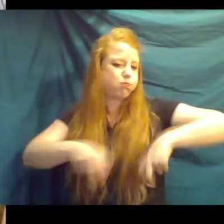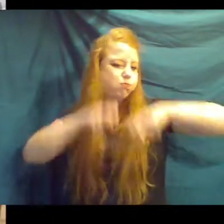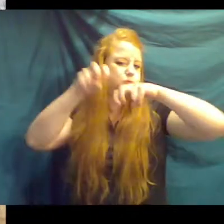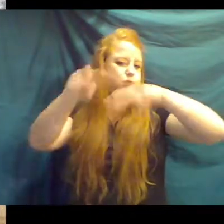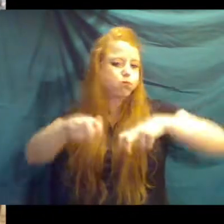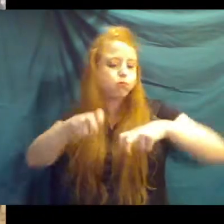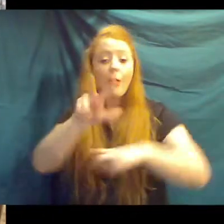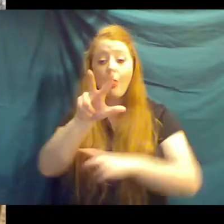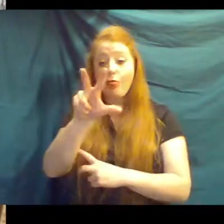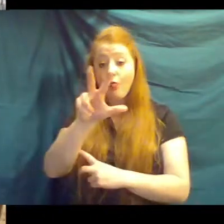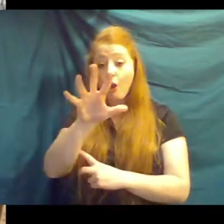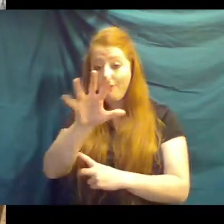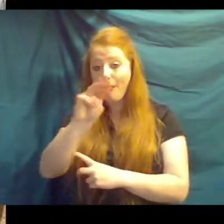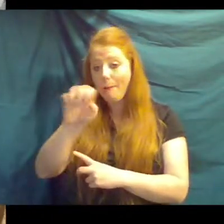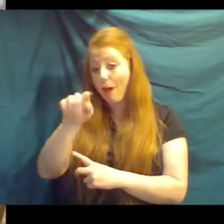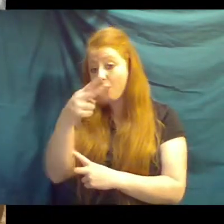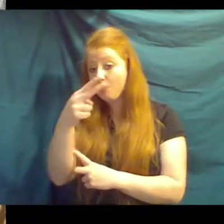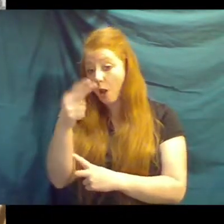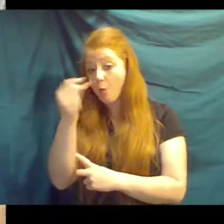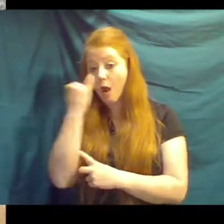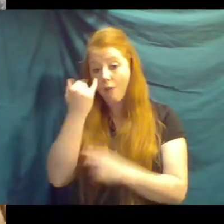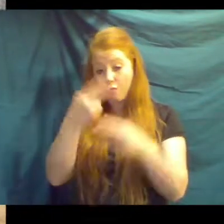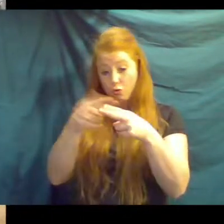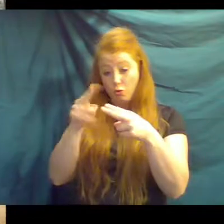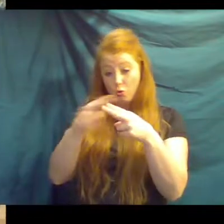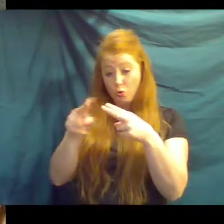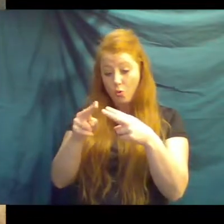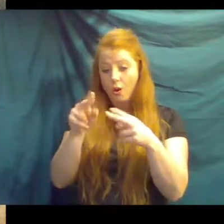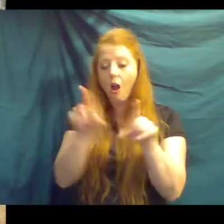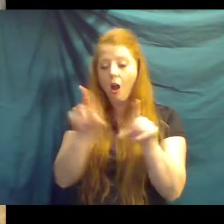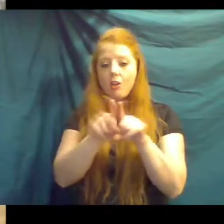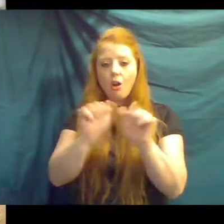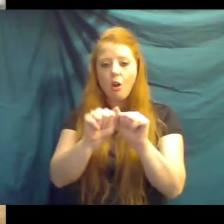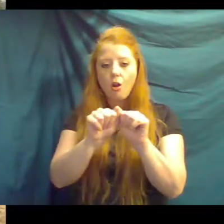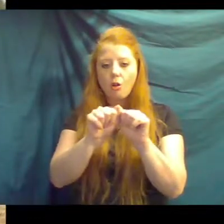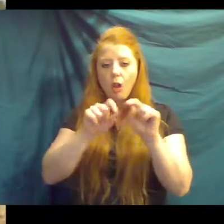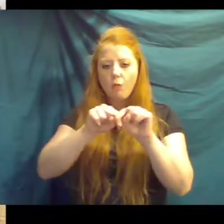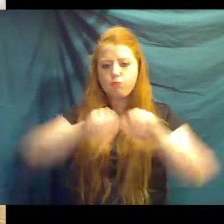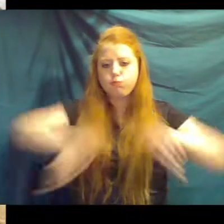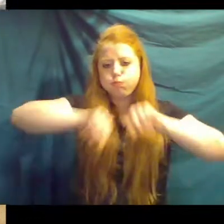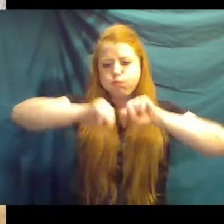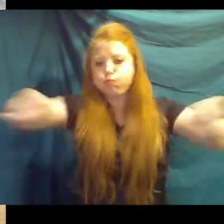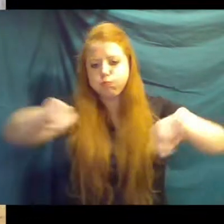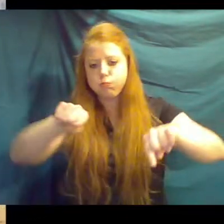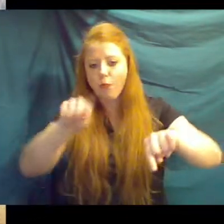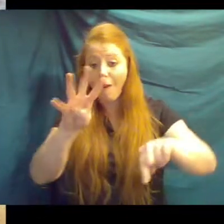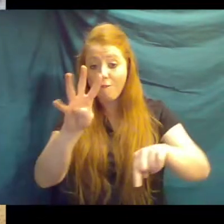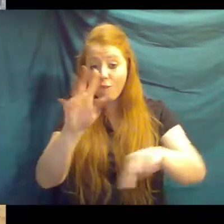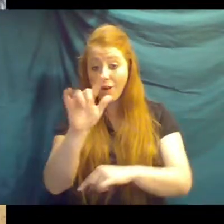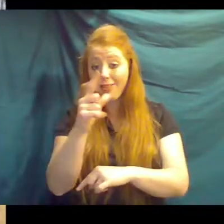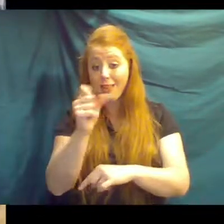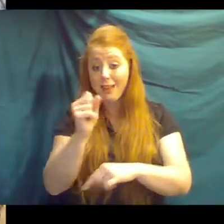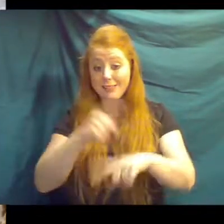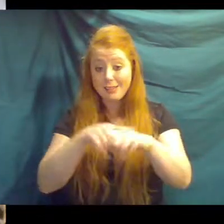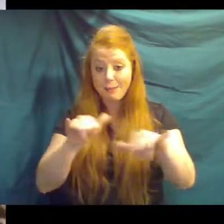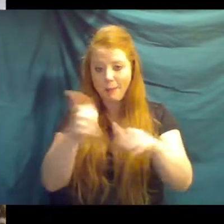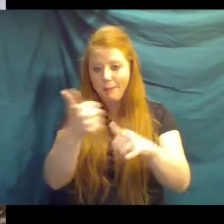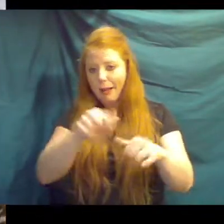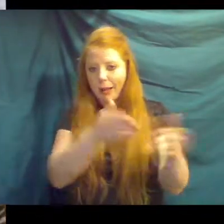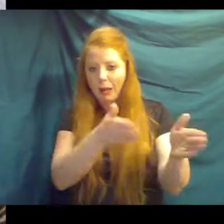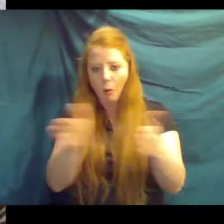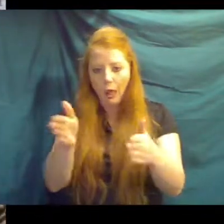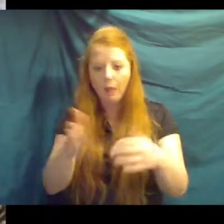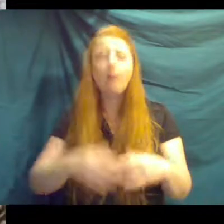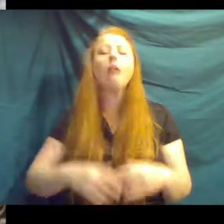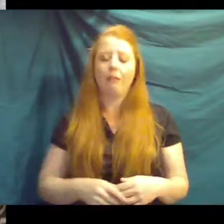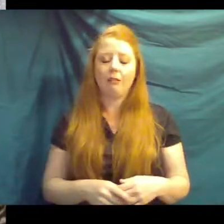35 for really short distances. And they can also kick with all four legs in any direction. So it's been known to